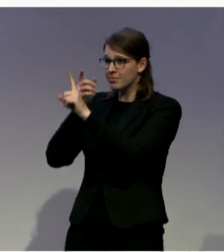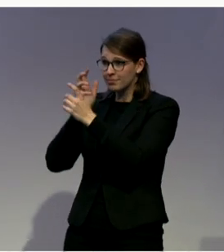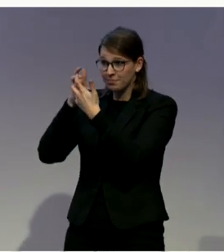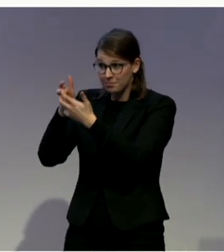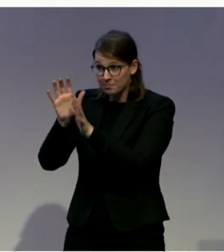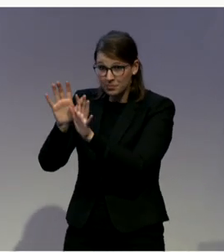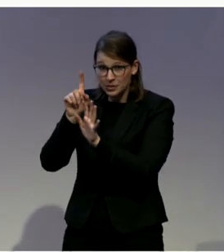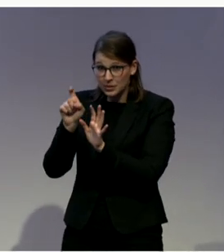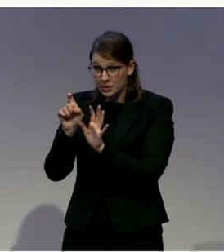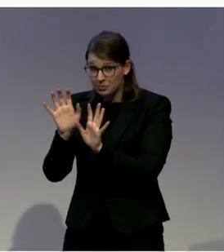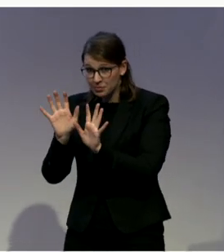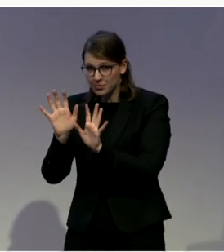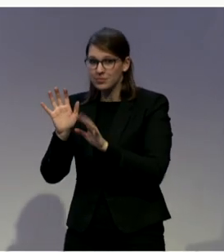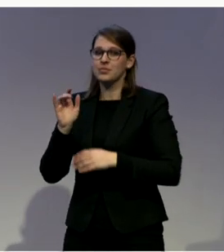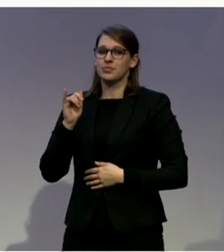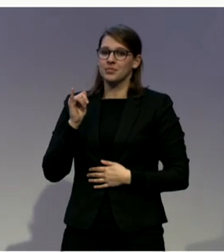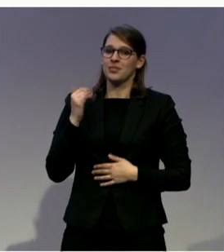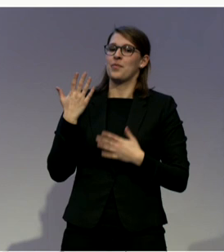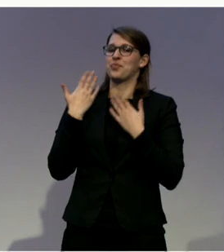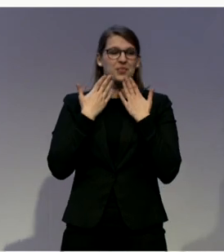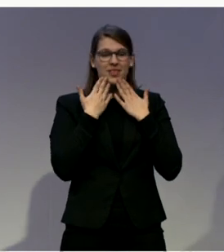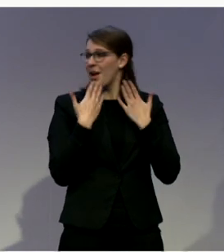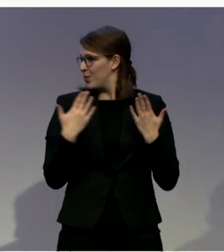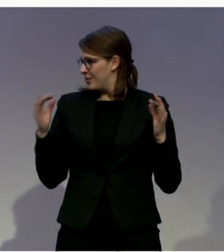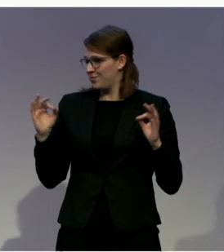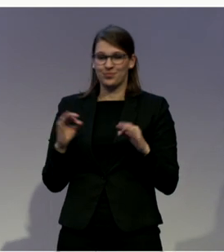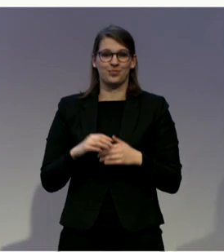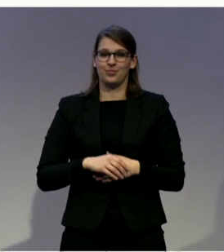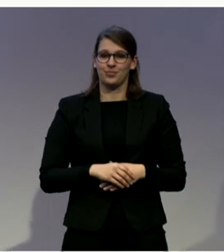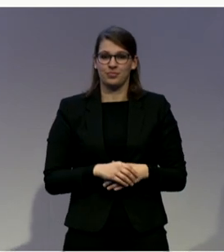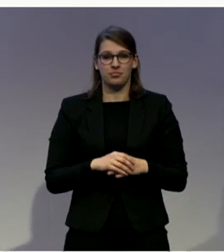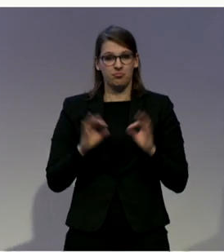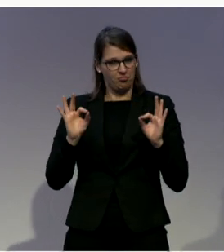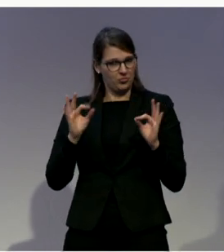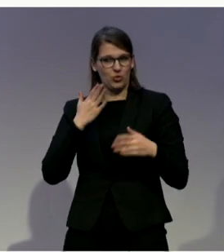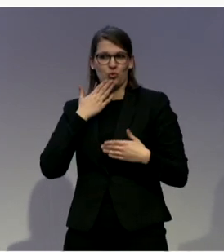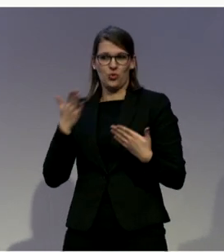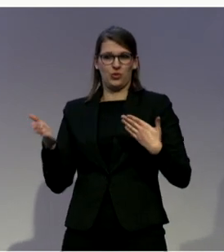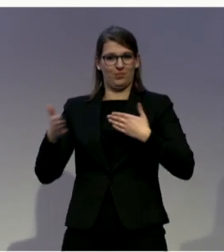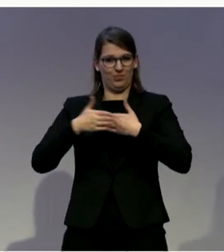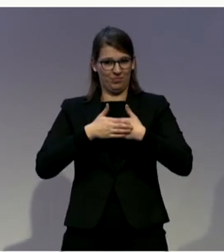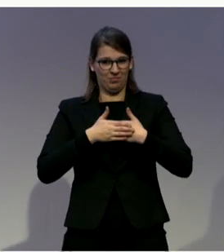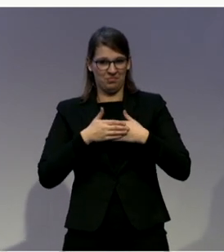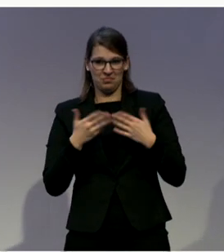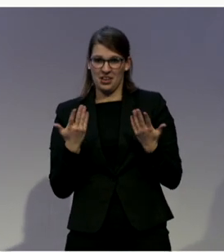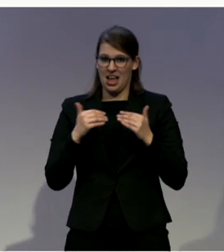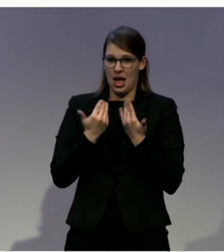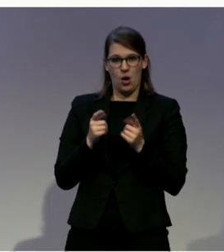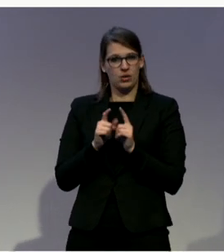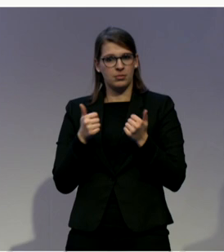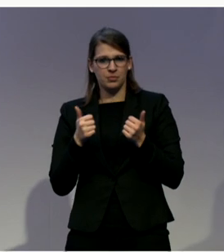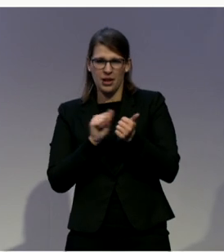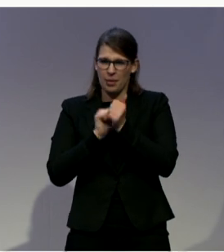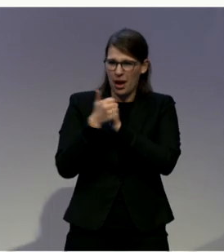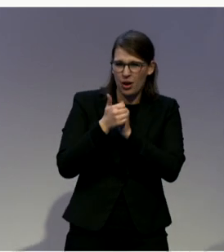Thank you very much. And I think that's a good place to finish how we can aspire to turn pilot practices into really